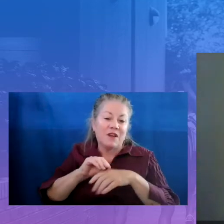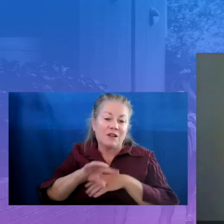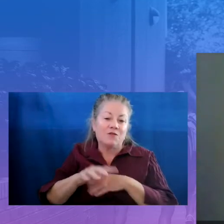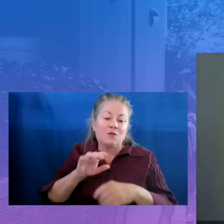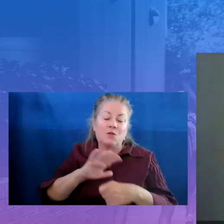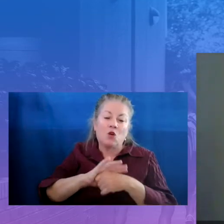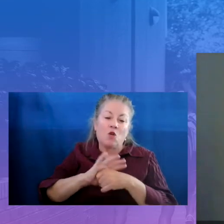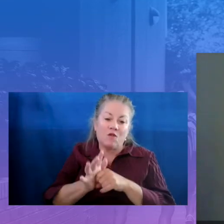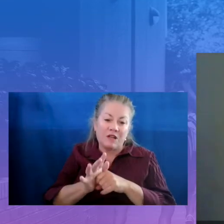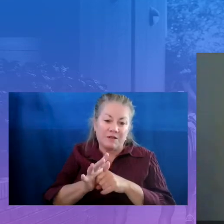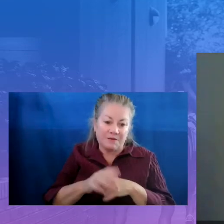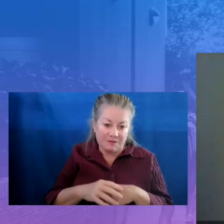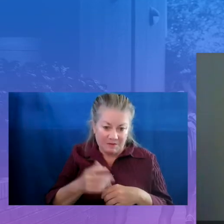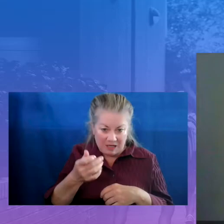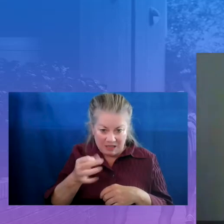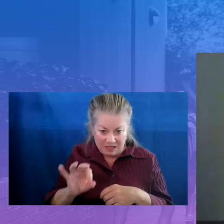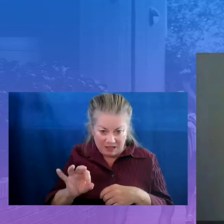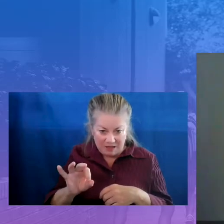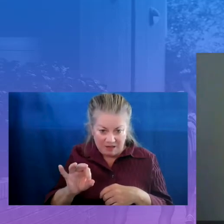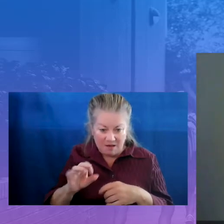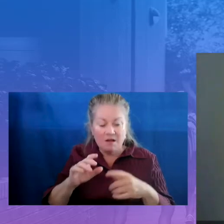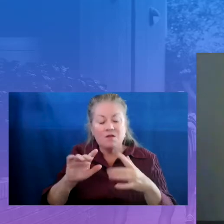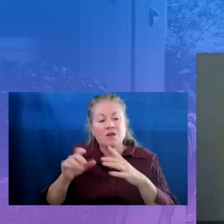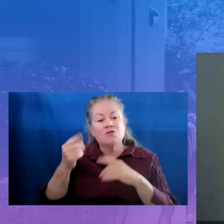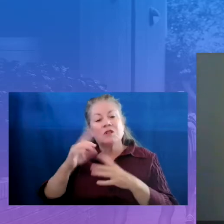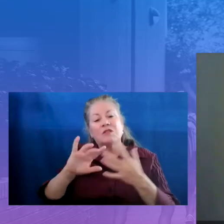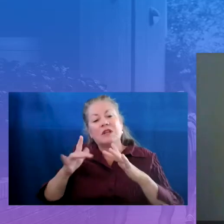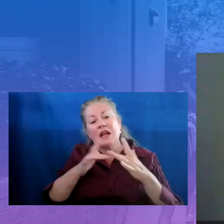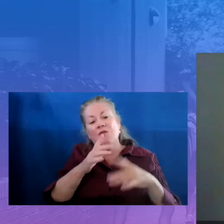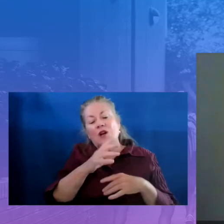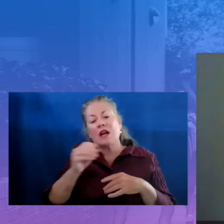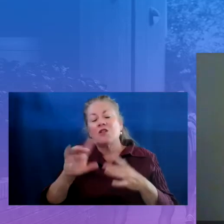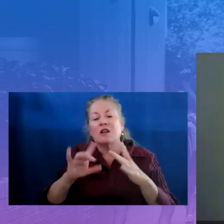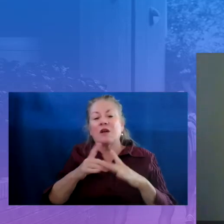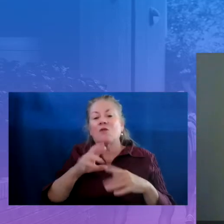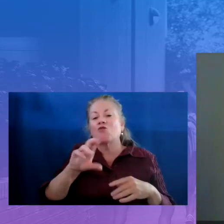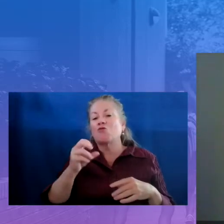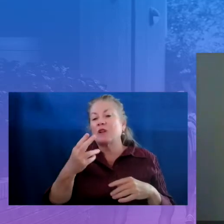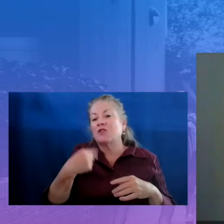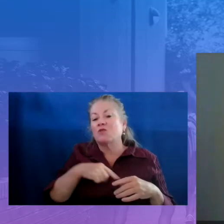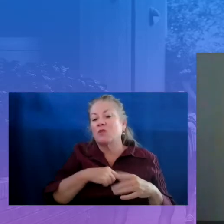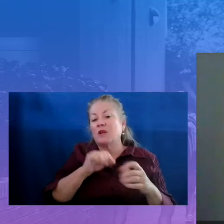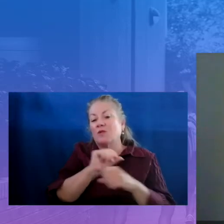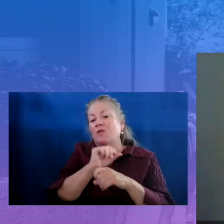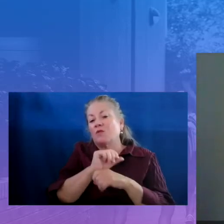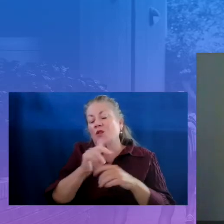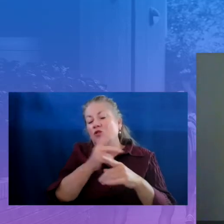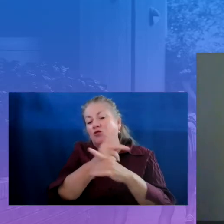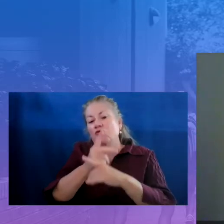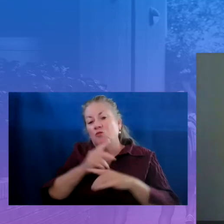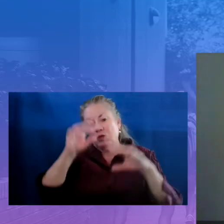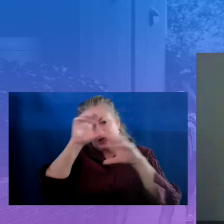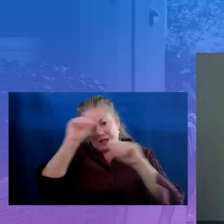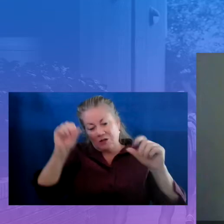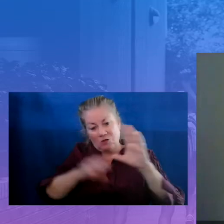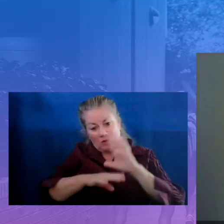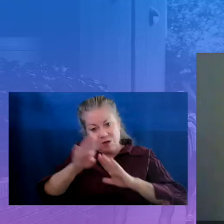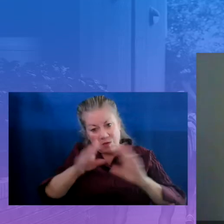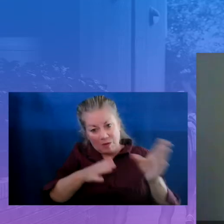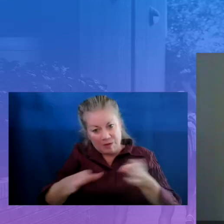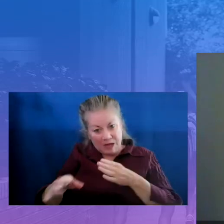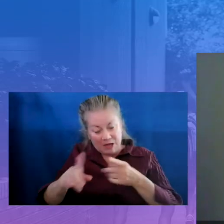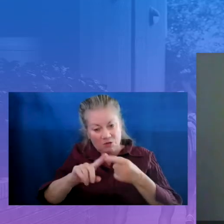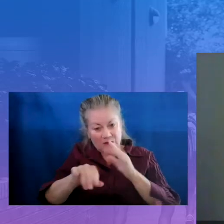our network and our network's reach, we've worked with the superintendent to develop a plan to identify and